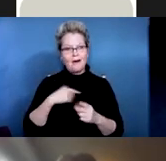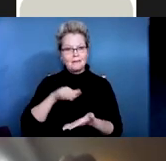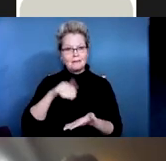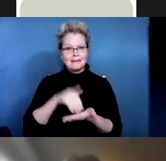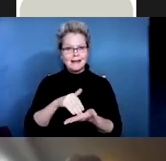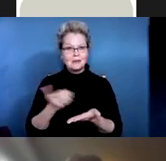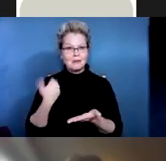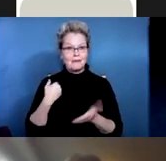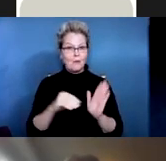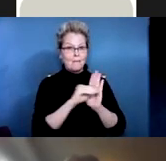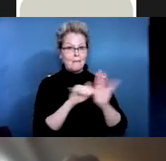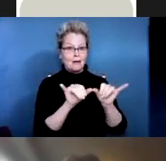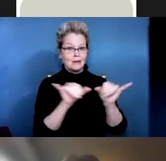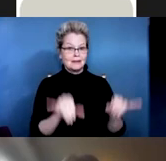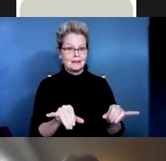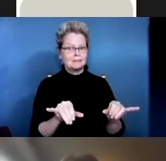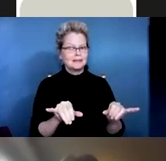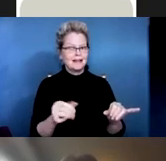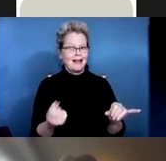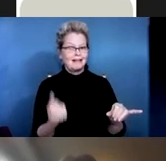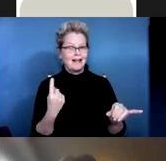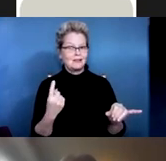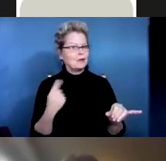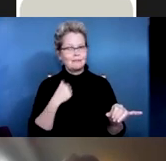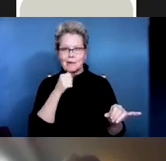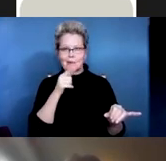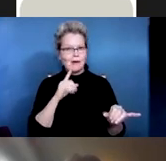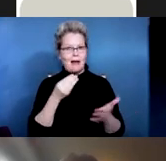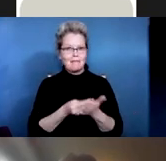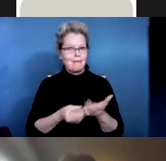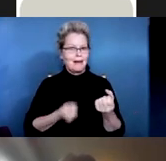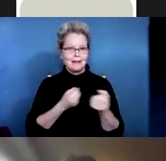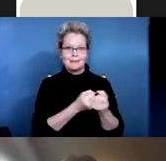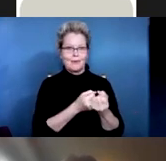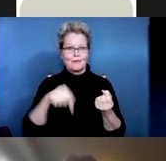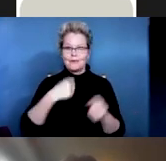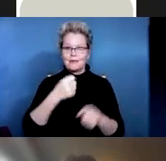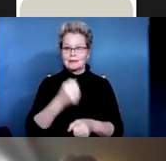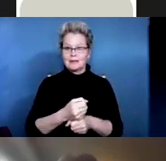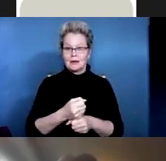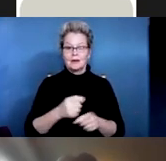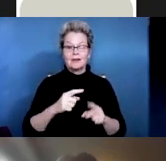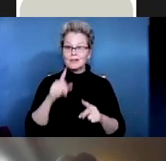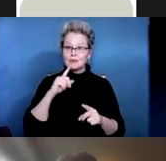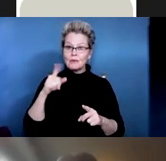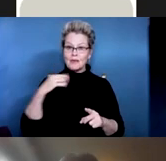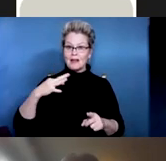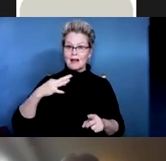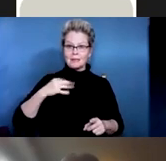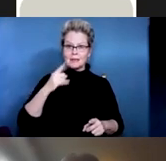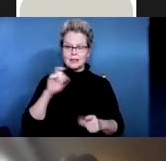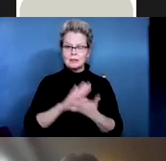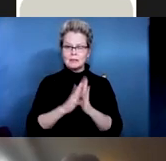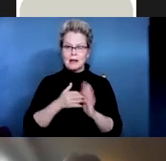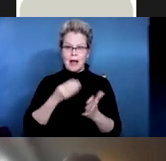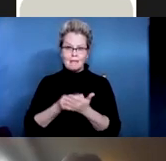systems last cycle, but were not funded. So this is a competitive application, just to